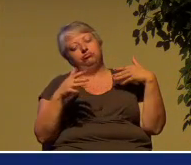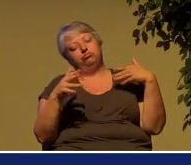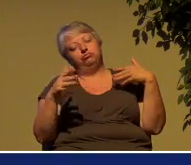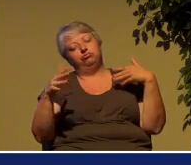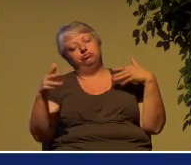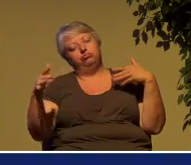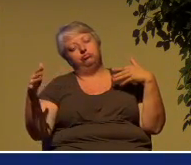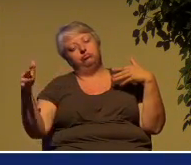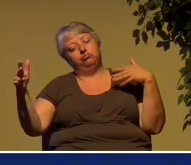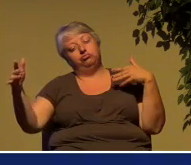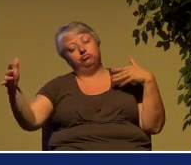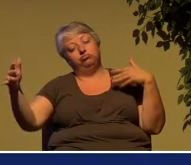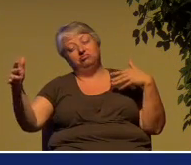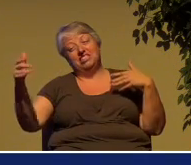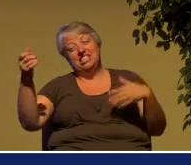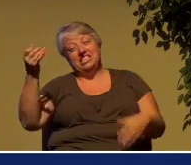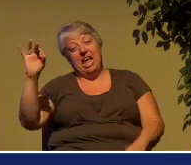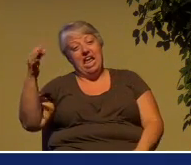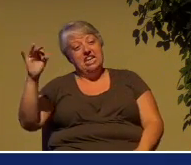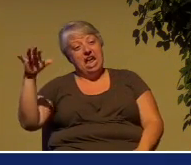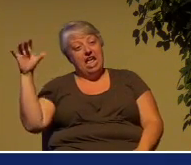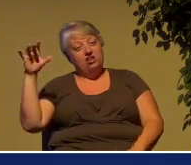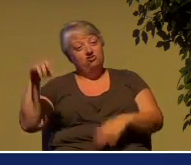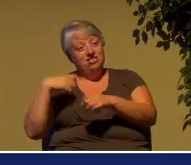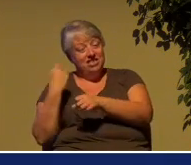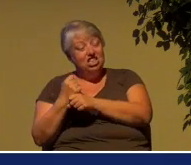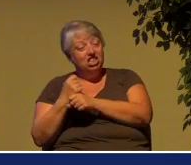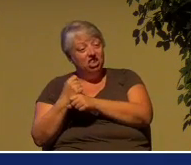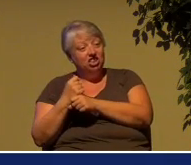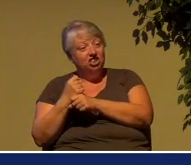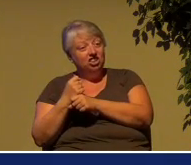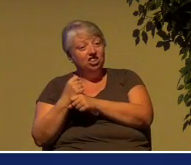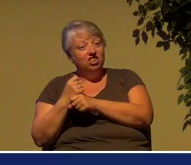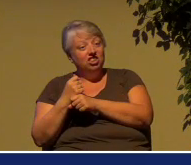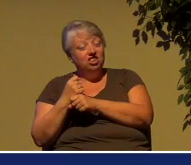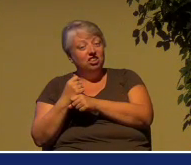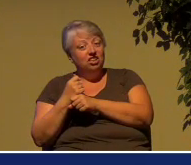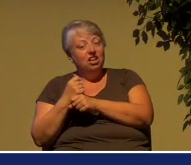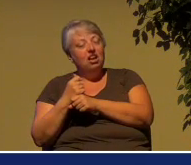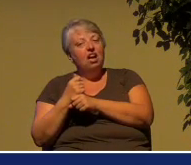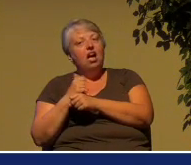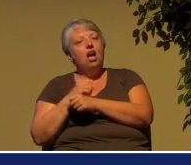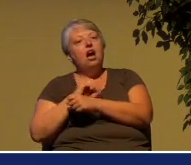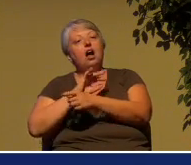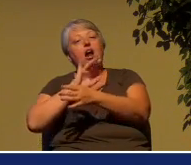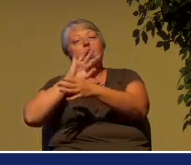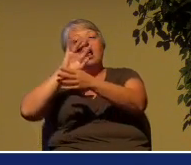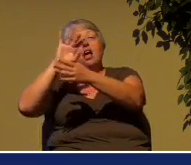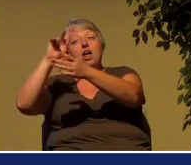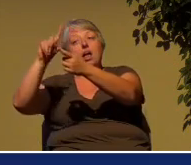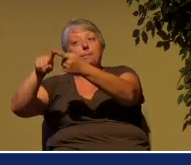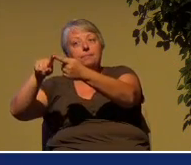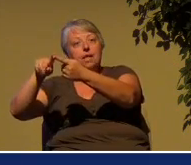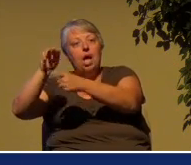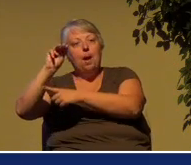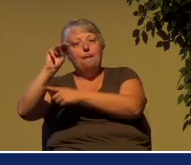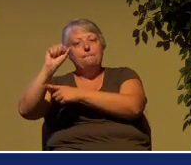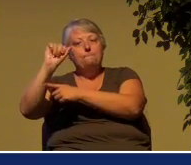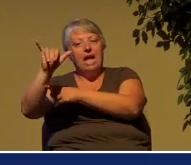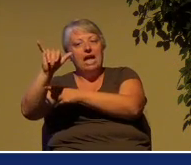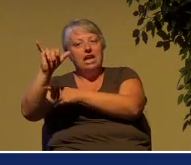1900 years. And it wasn't until May 14,